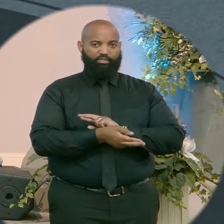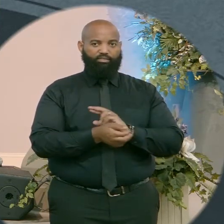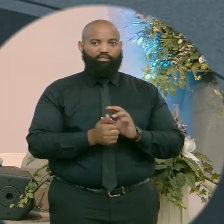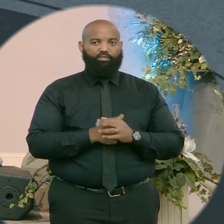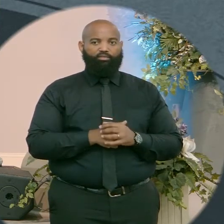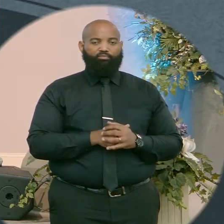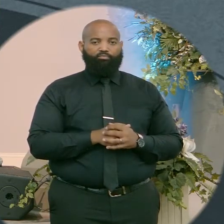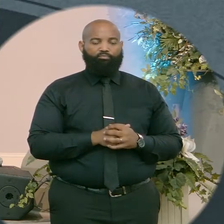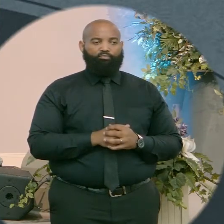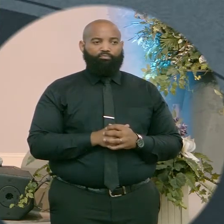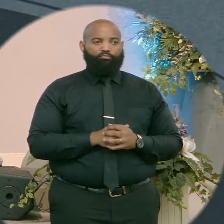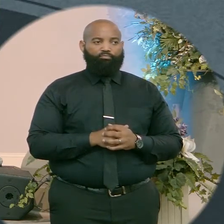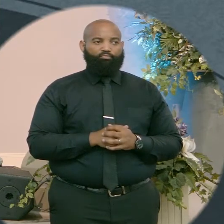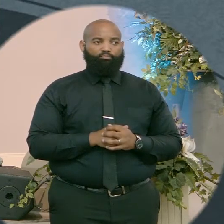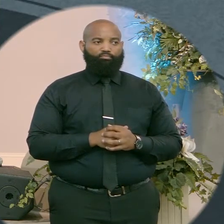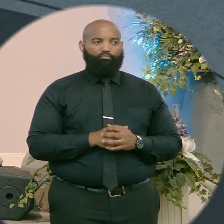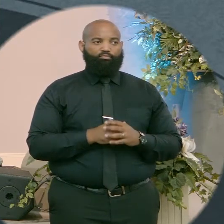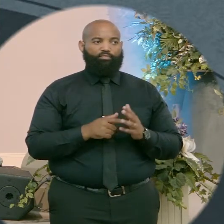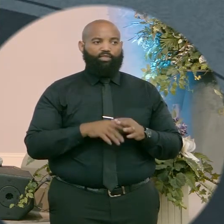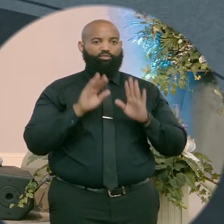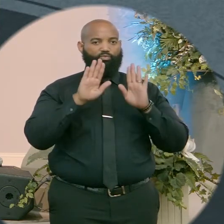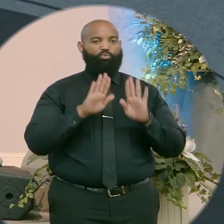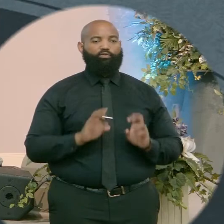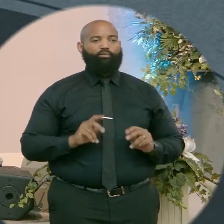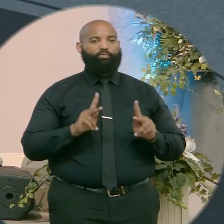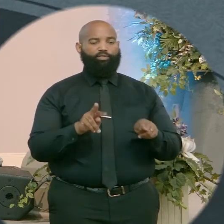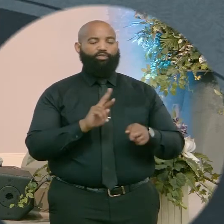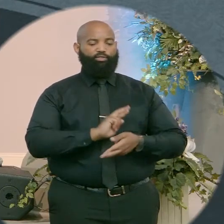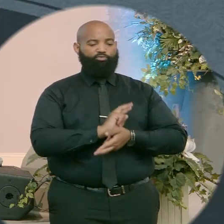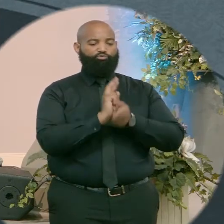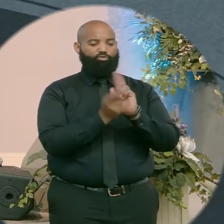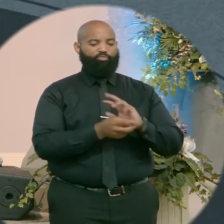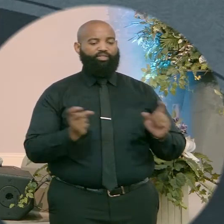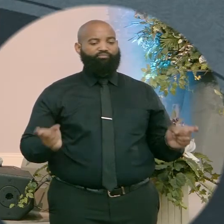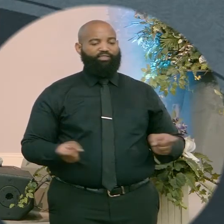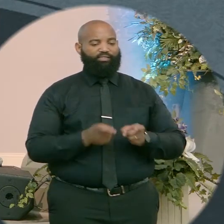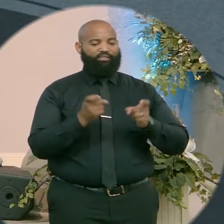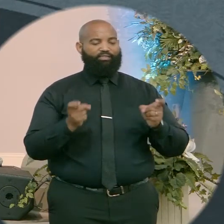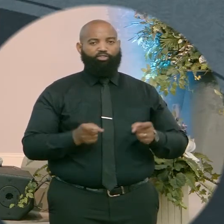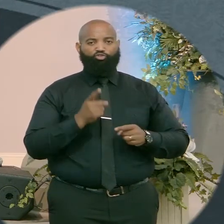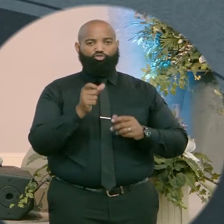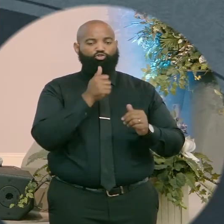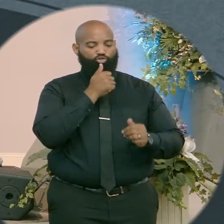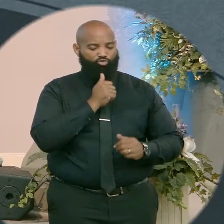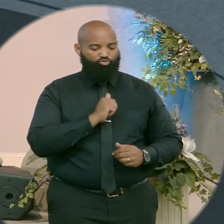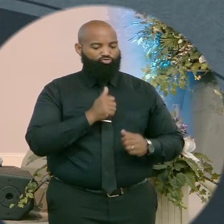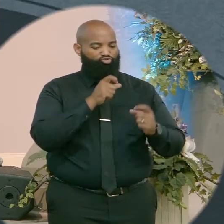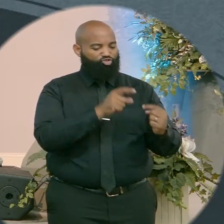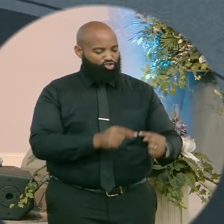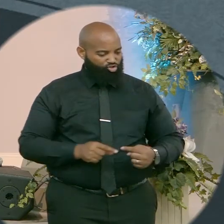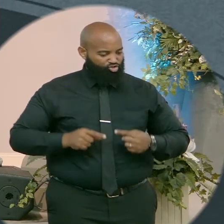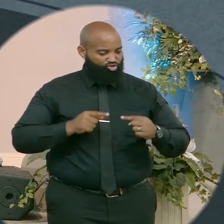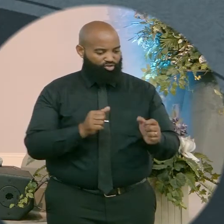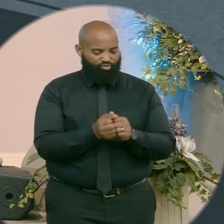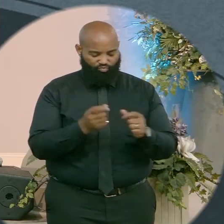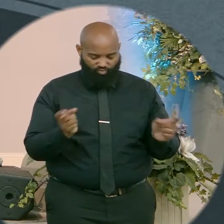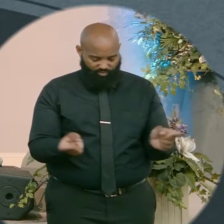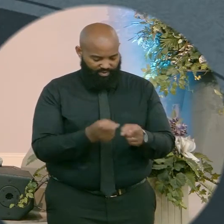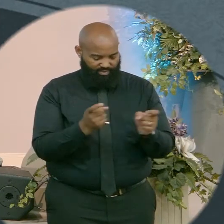This is a great opportunity to repent of some of the sins that you've been battling and dealing with. presence of the Lord is here.